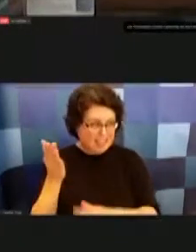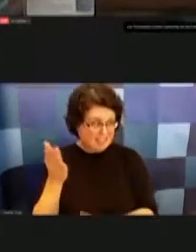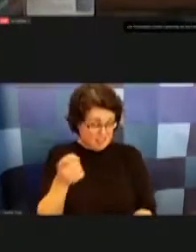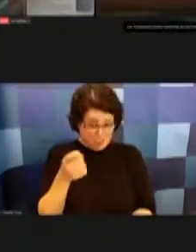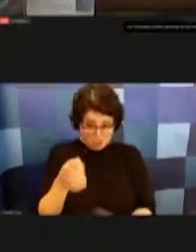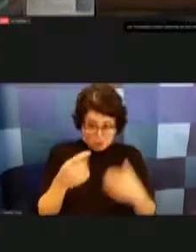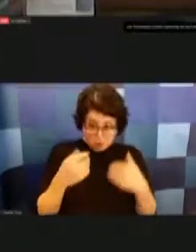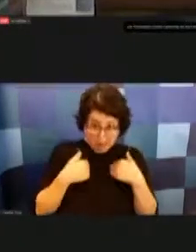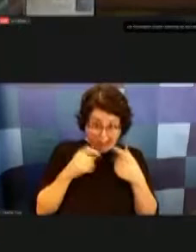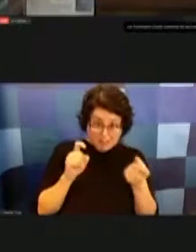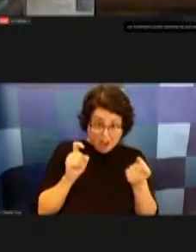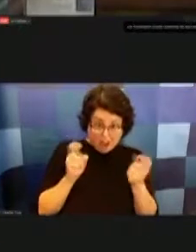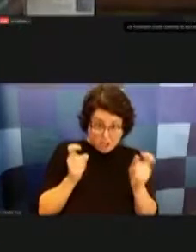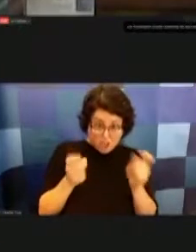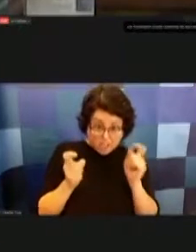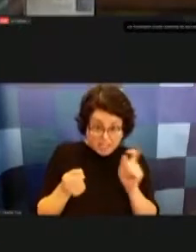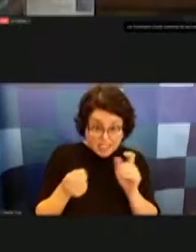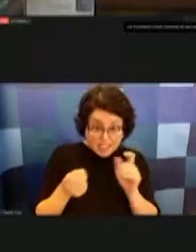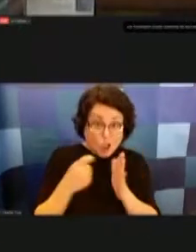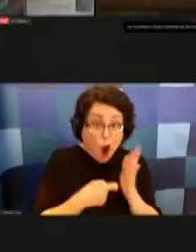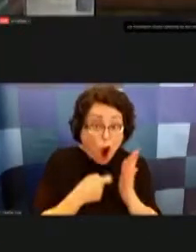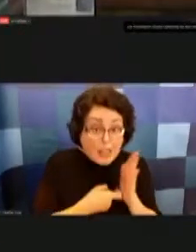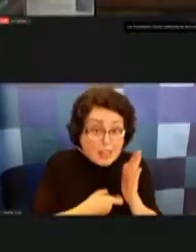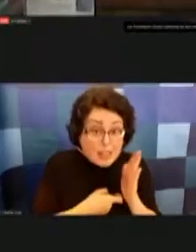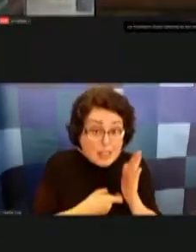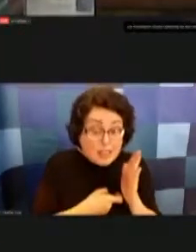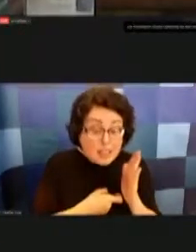you know um